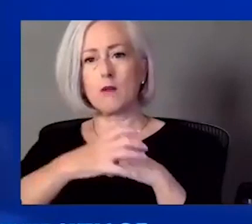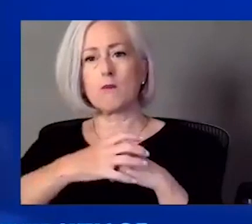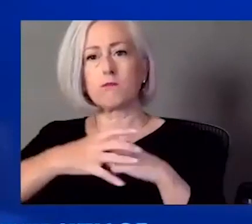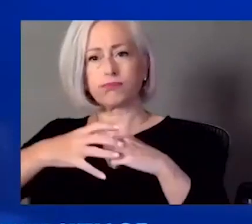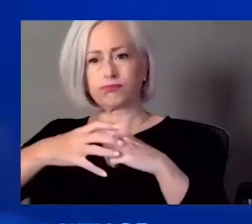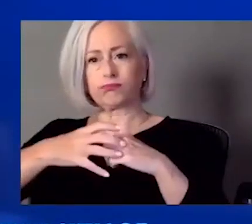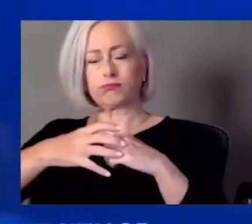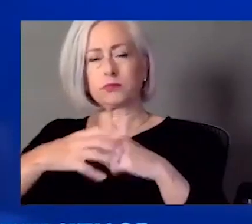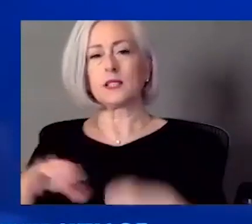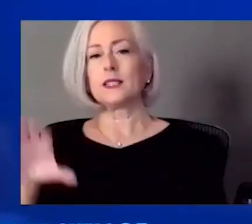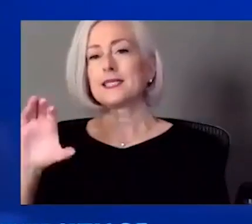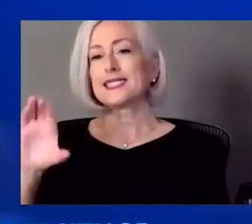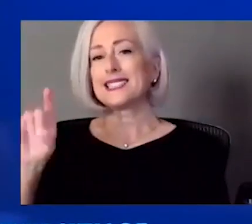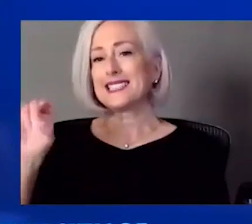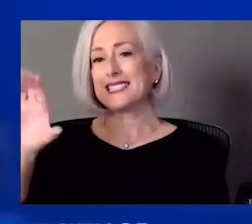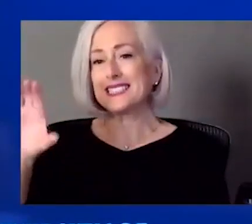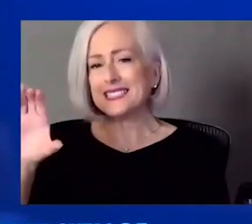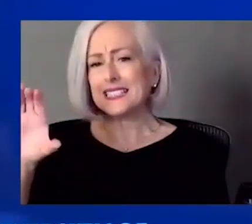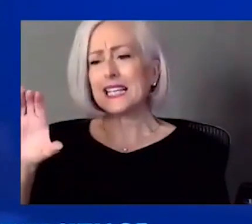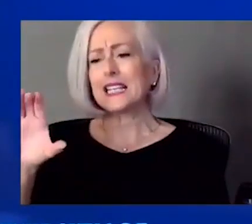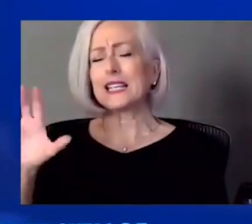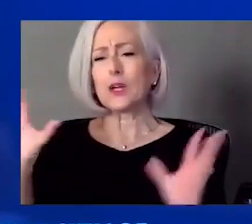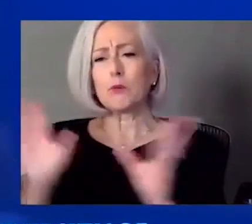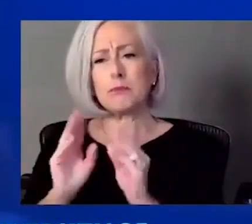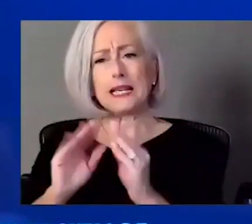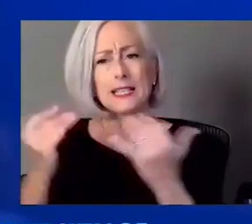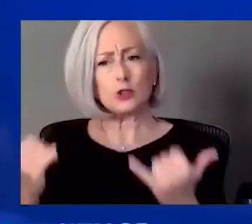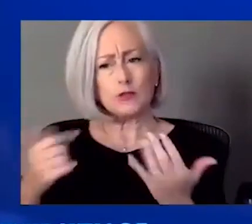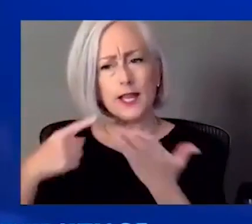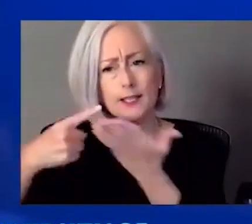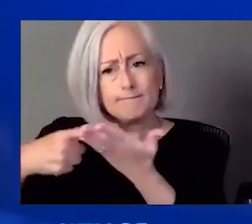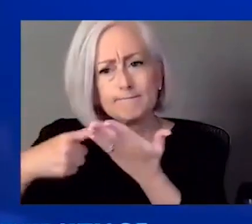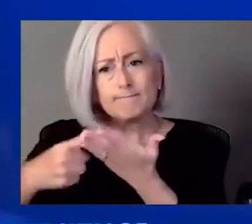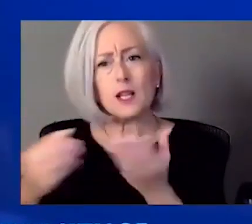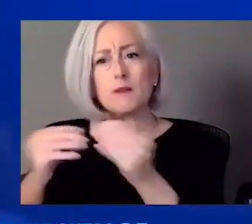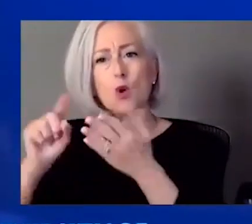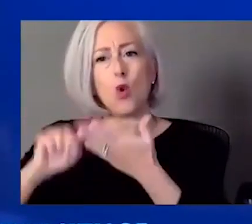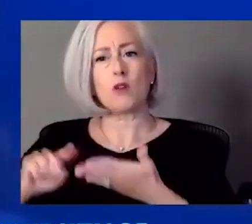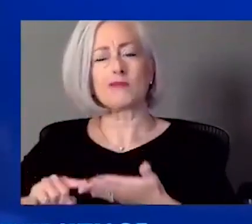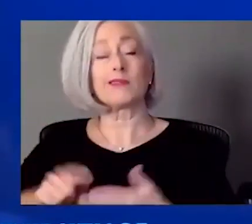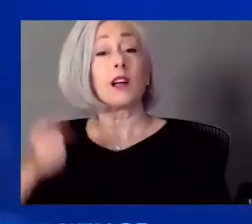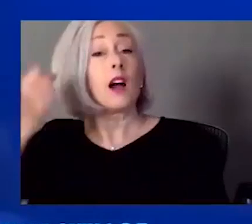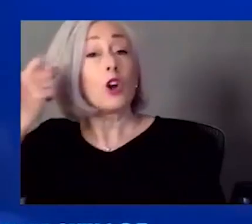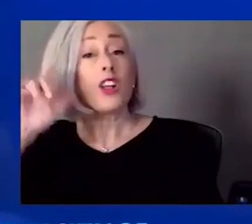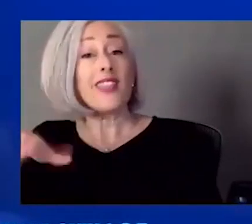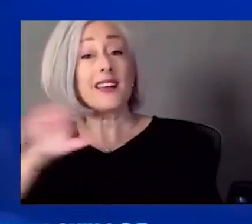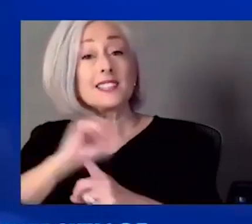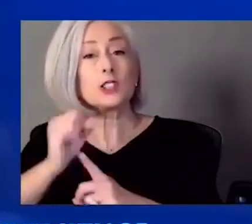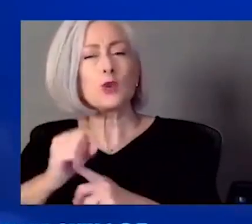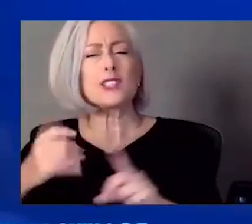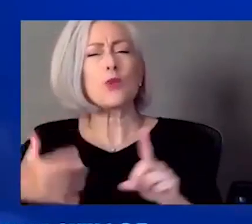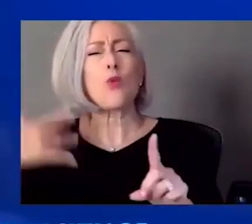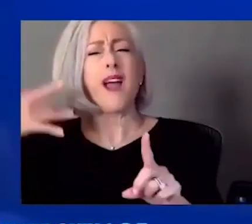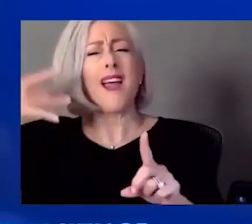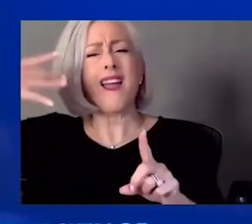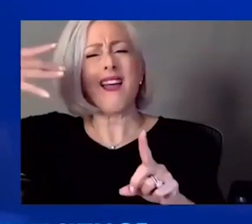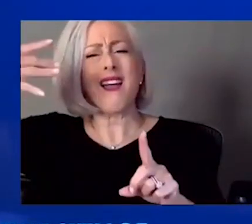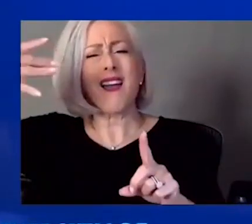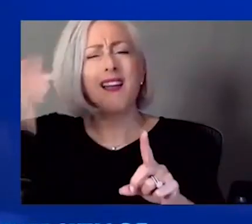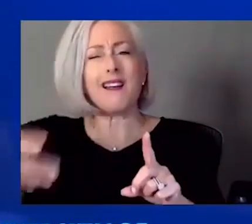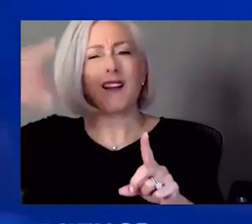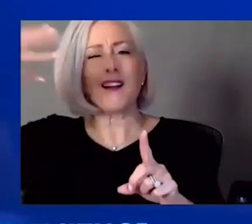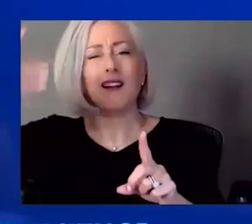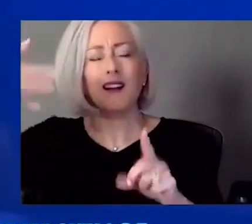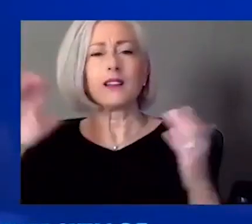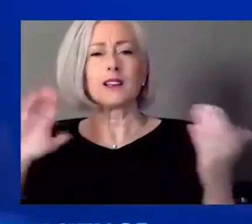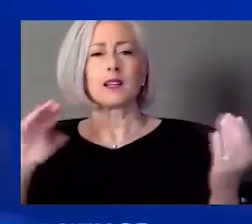look at more investigation, but these cases are still extremely rare. Uh, when you consider all the number of people that have